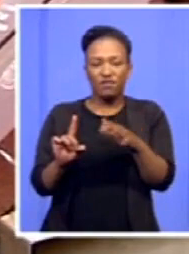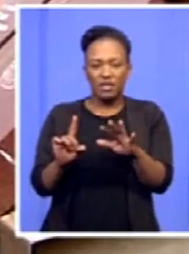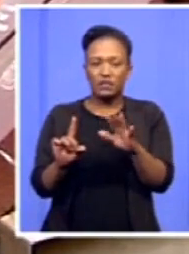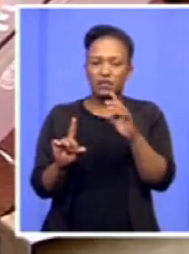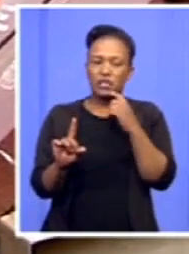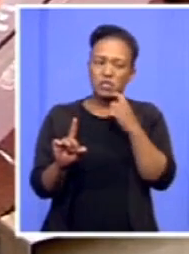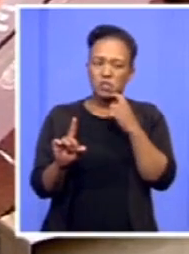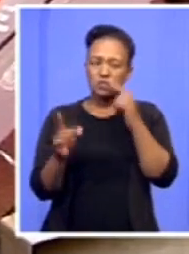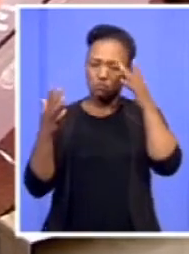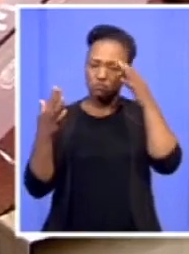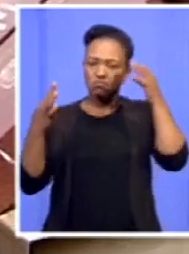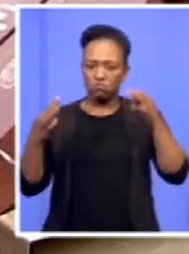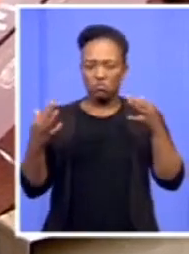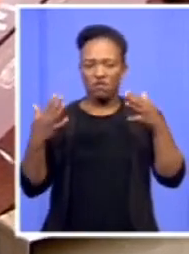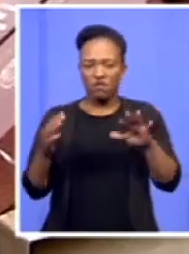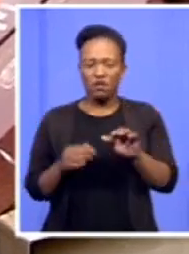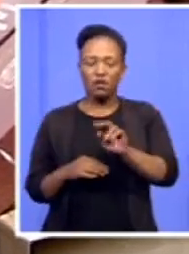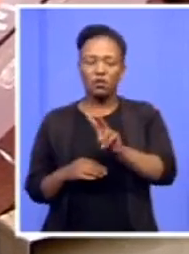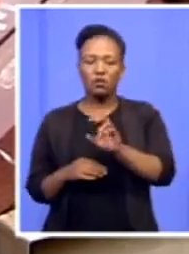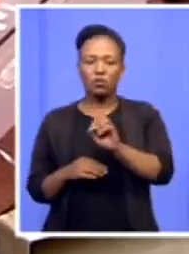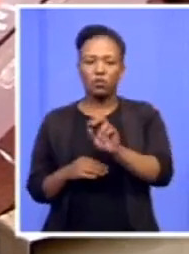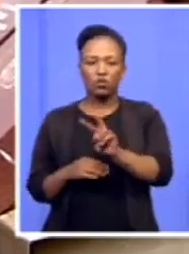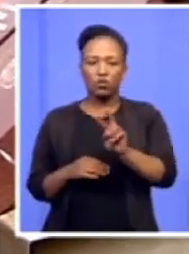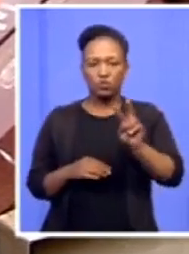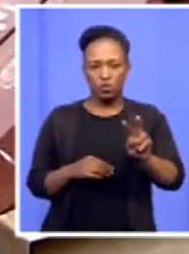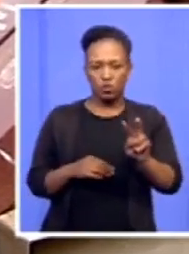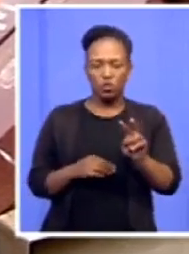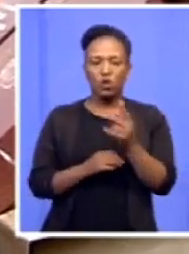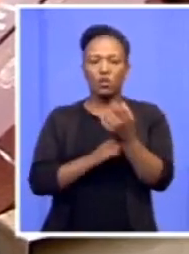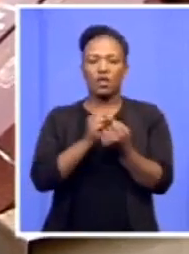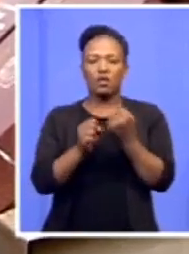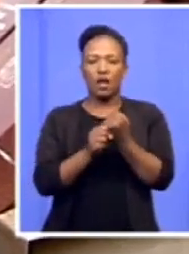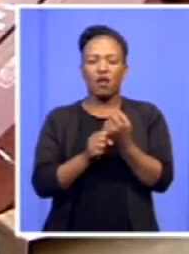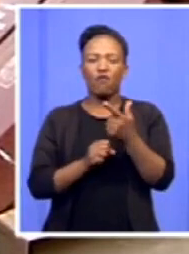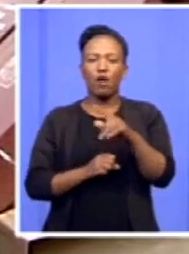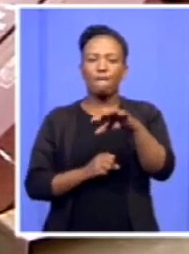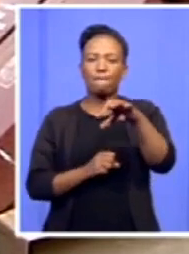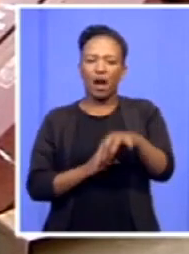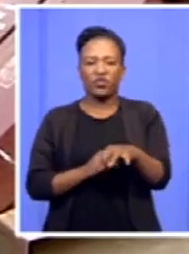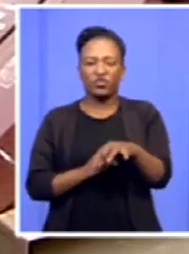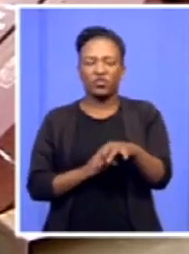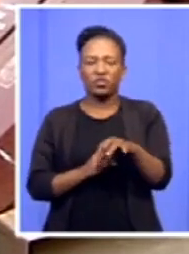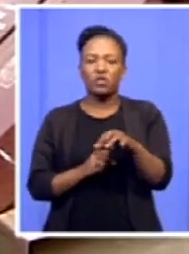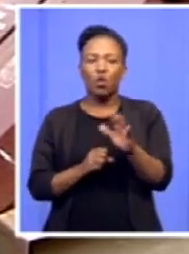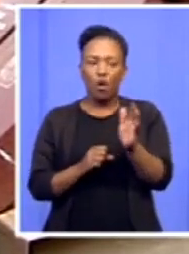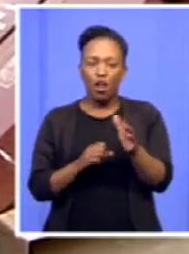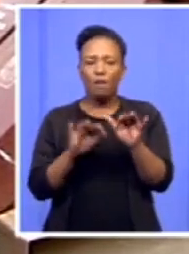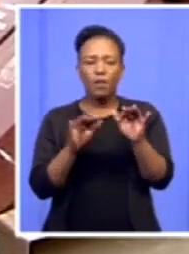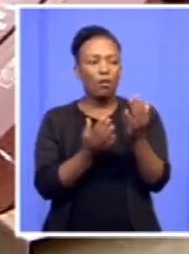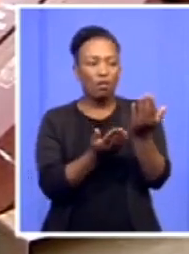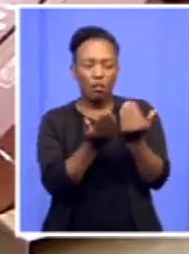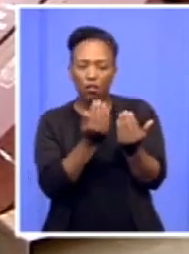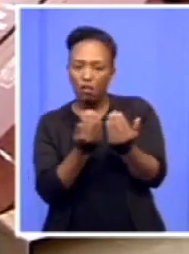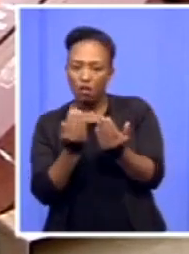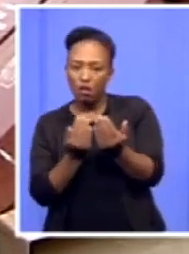2022 as the year of the branch. And of course, they will be openly recruiting people. You heard the CIC yesterday saying